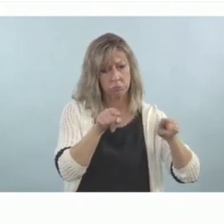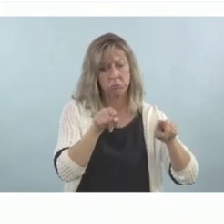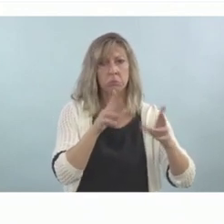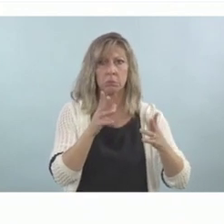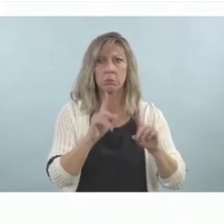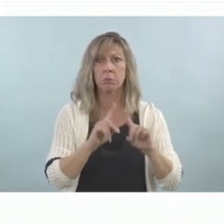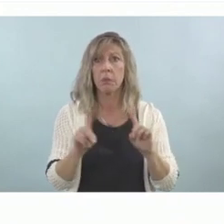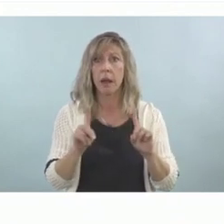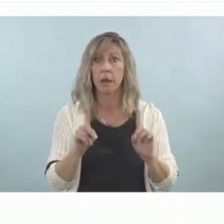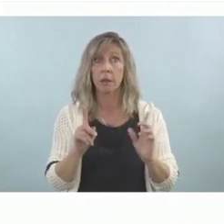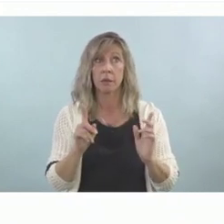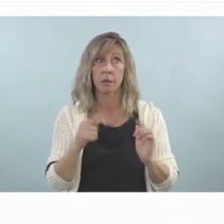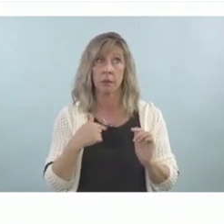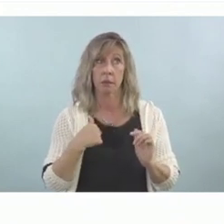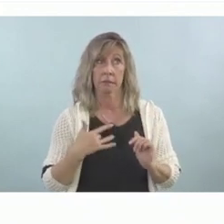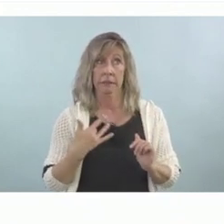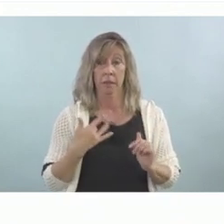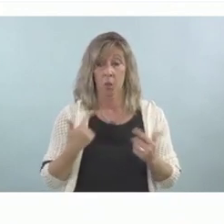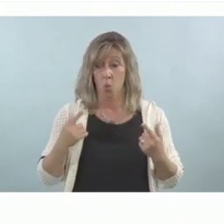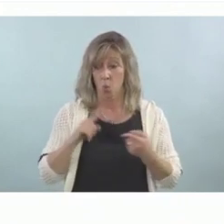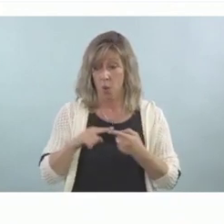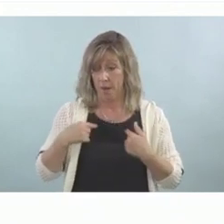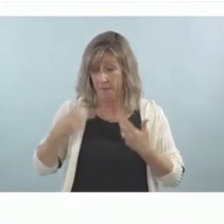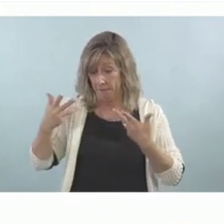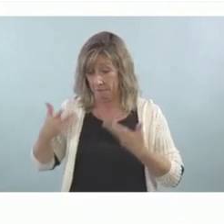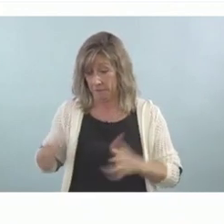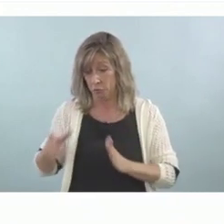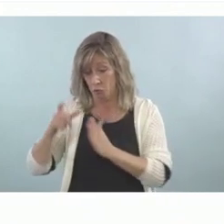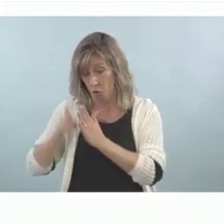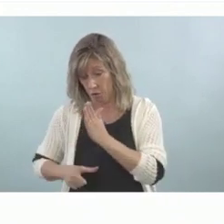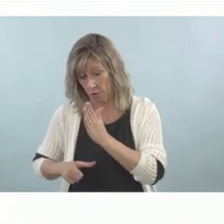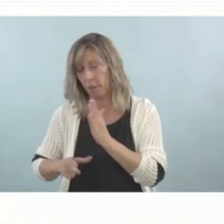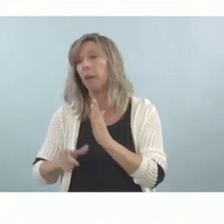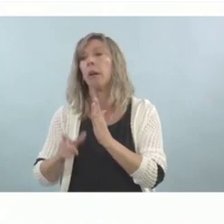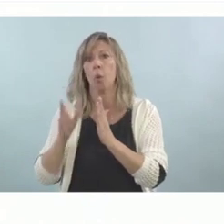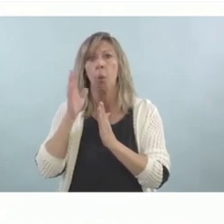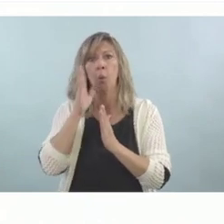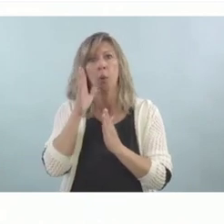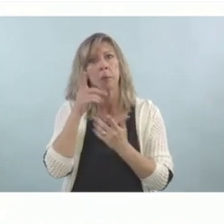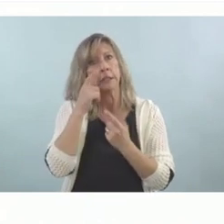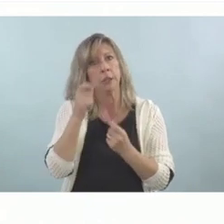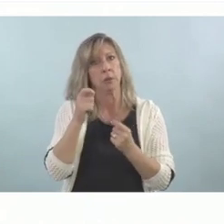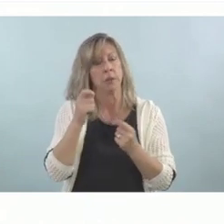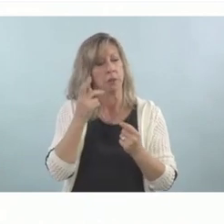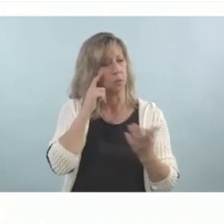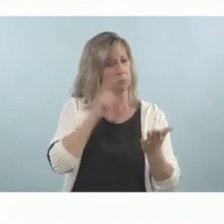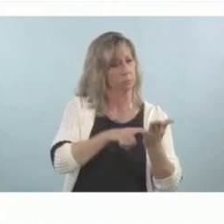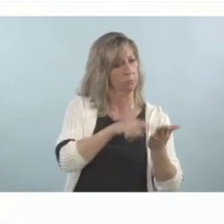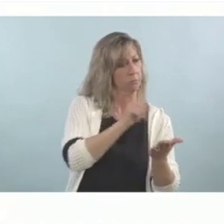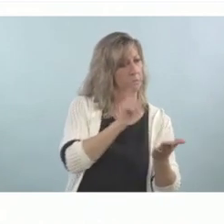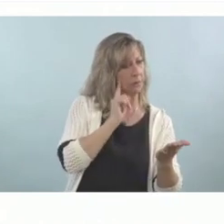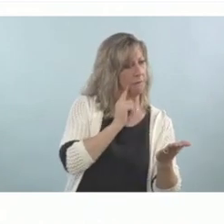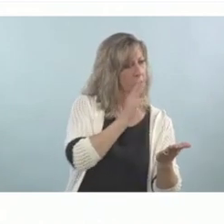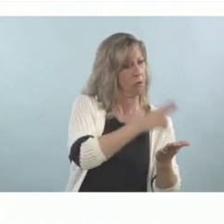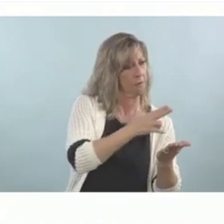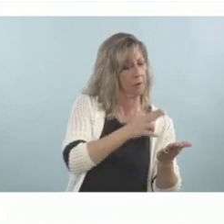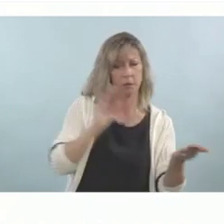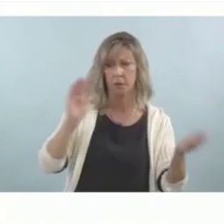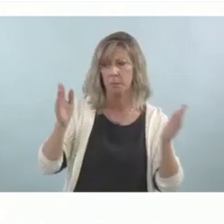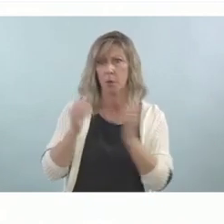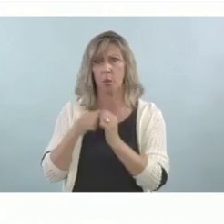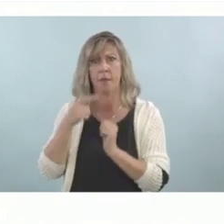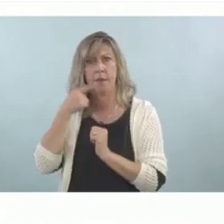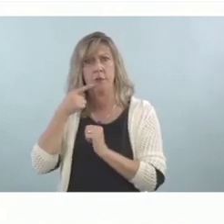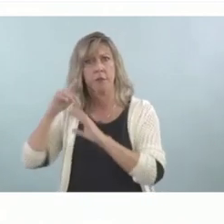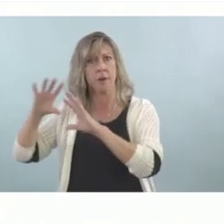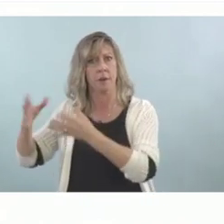interesting when my article is finished, and then we can see how they compare to hearing people. But in general, we see that deaf